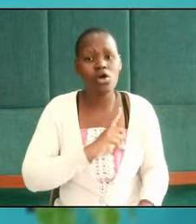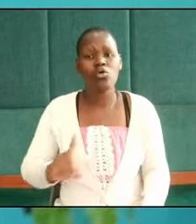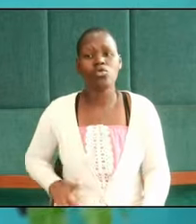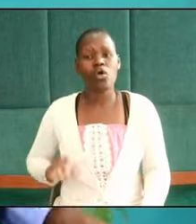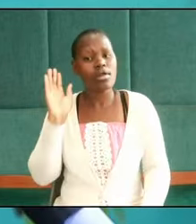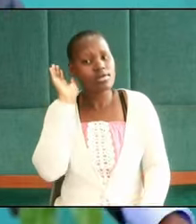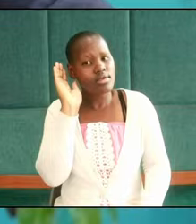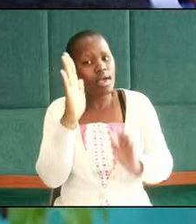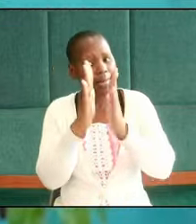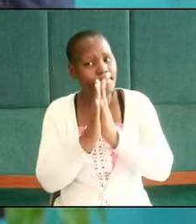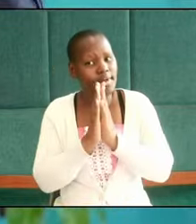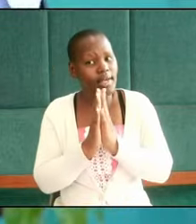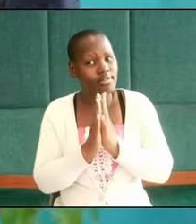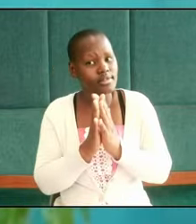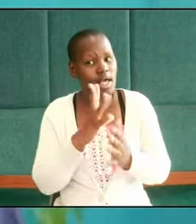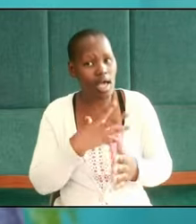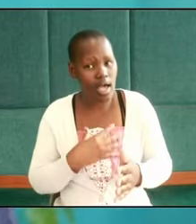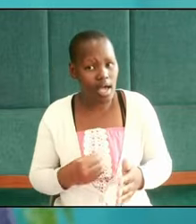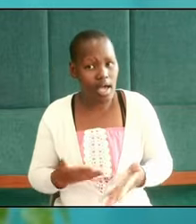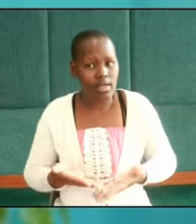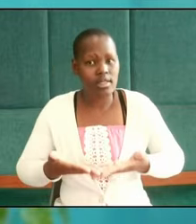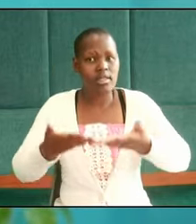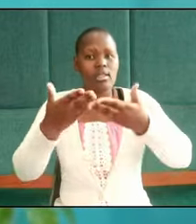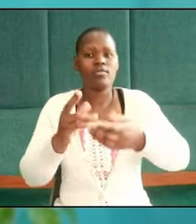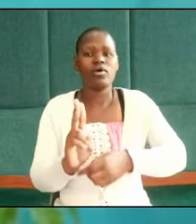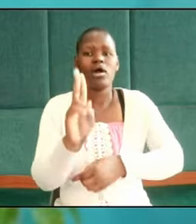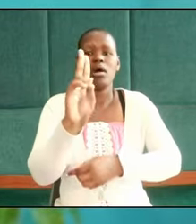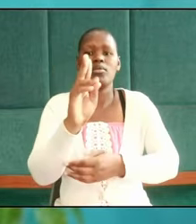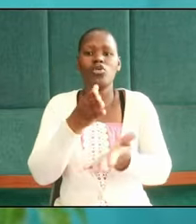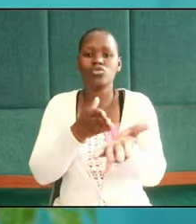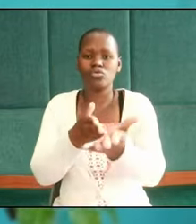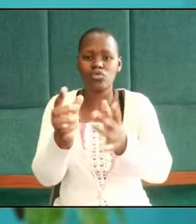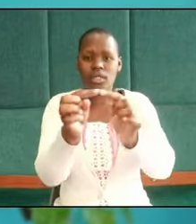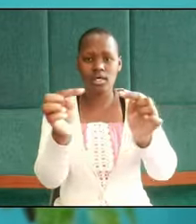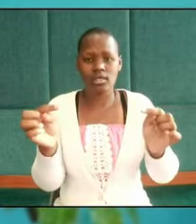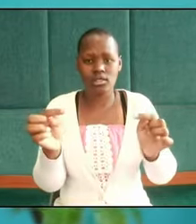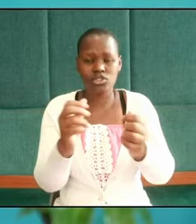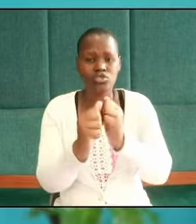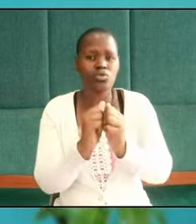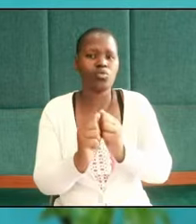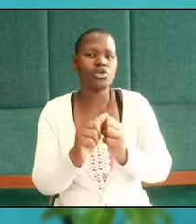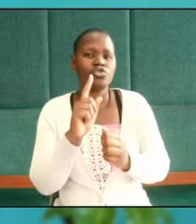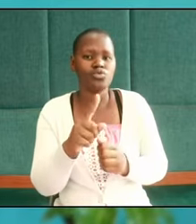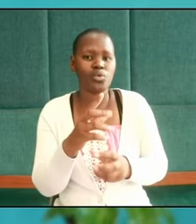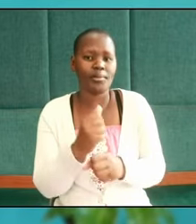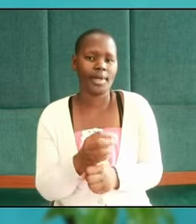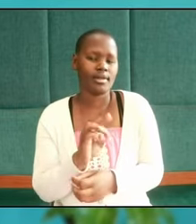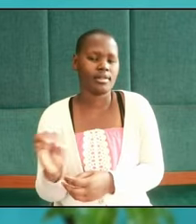hear their prayers and he will lift them up through the crisis that you have caused them